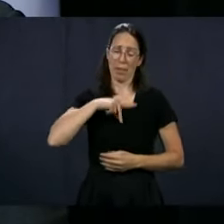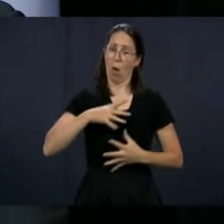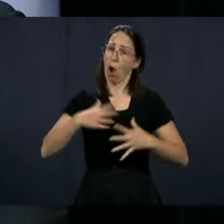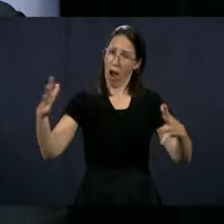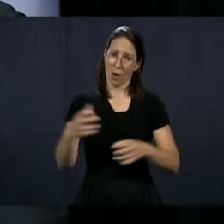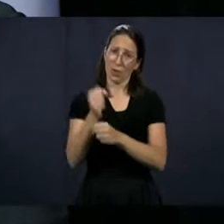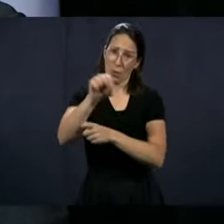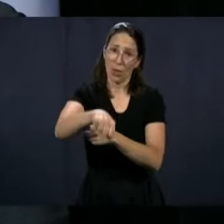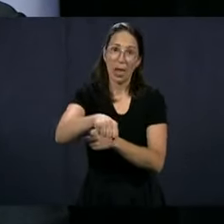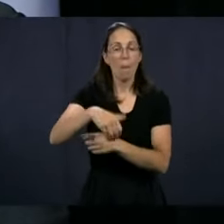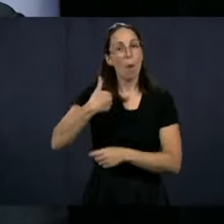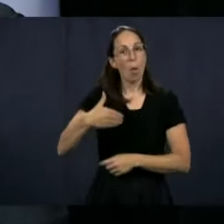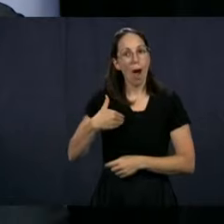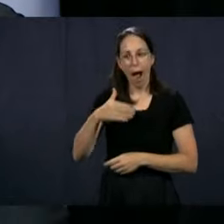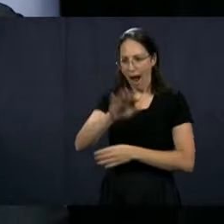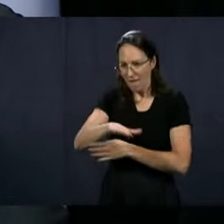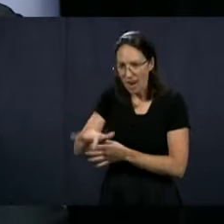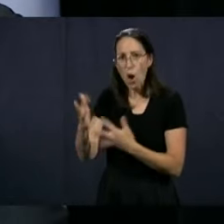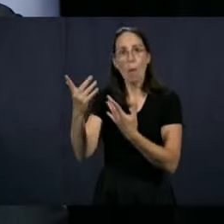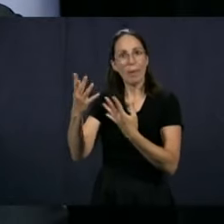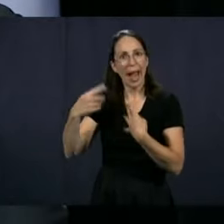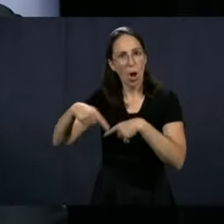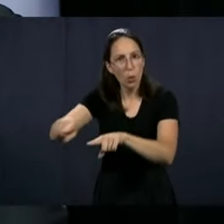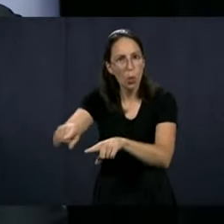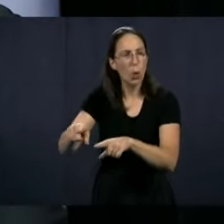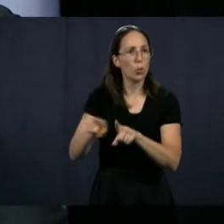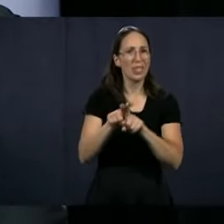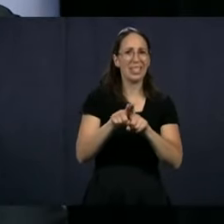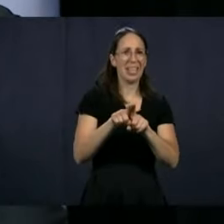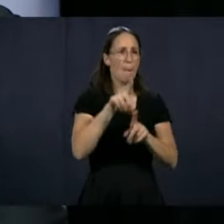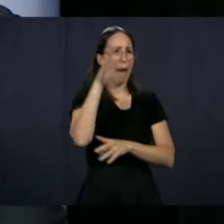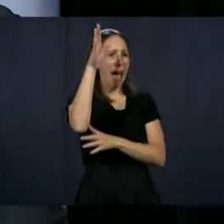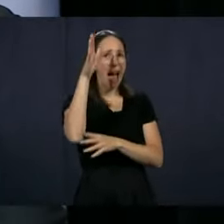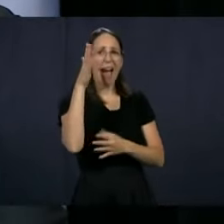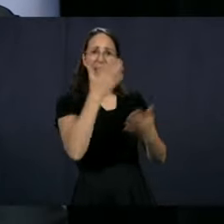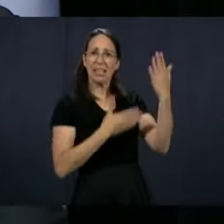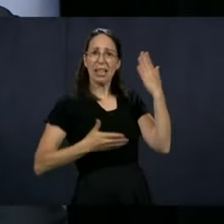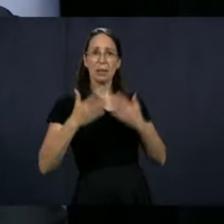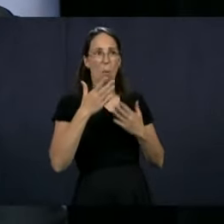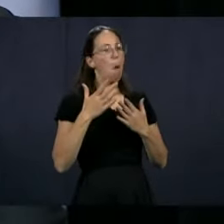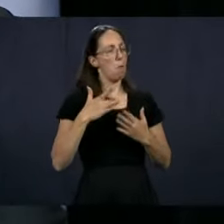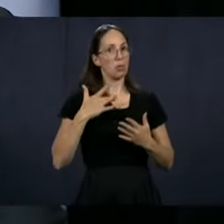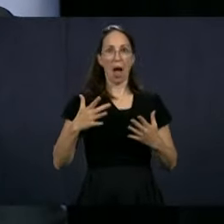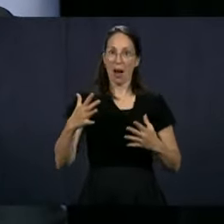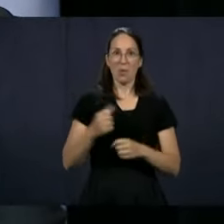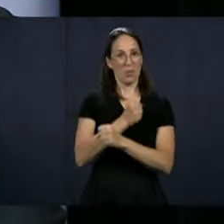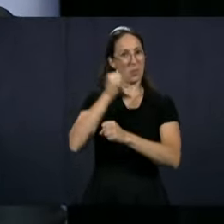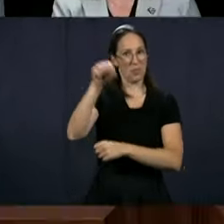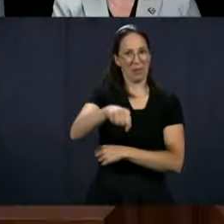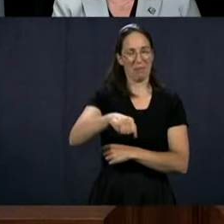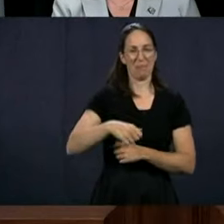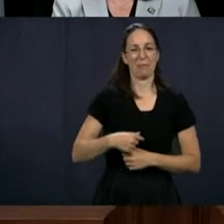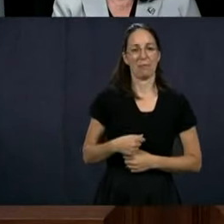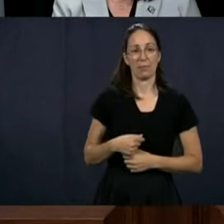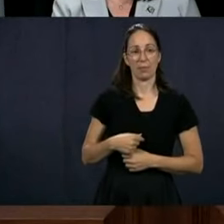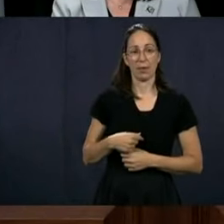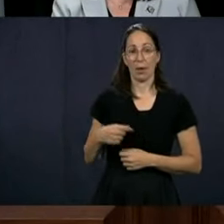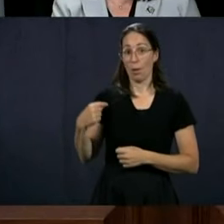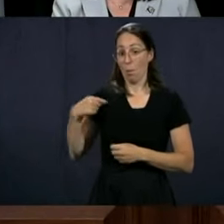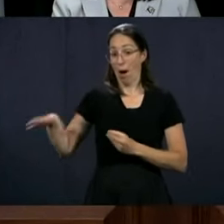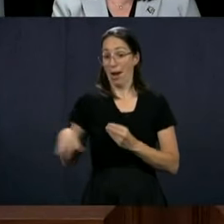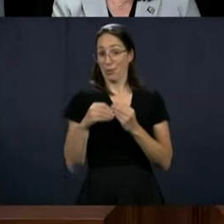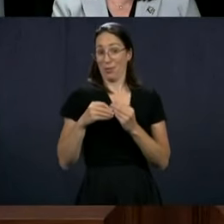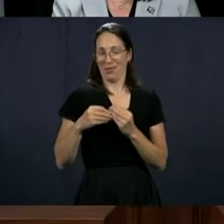it's a great success considering the number of children, the worries that certain parents had. Yeah, I think it's a great success.